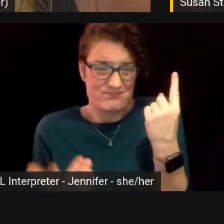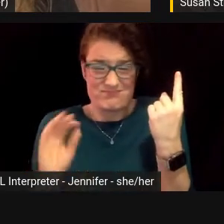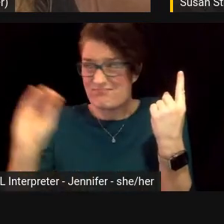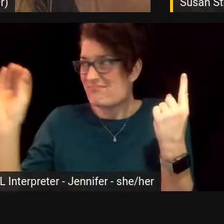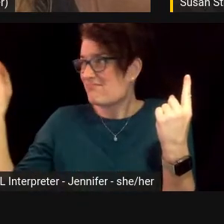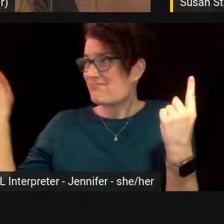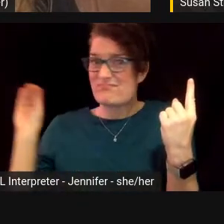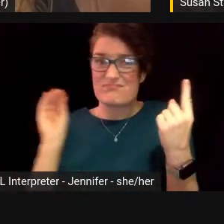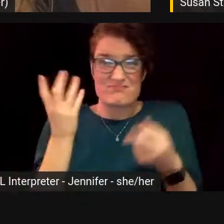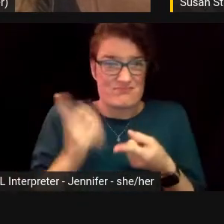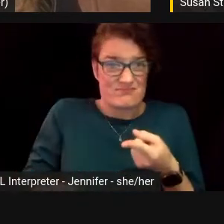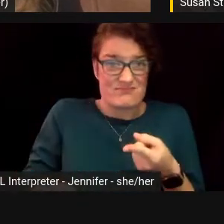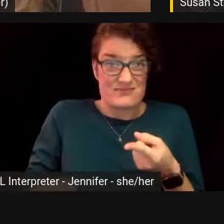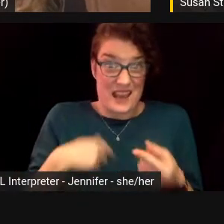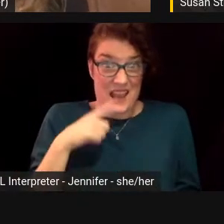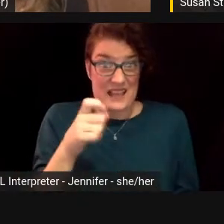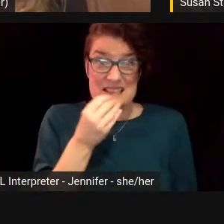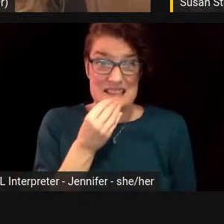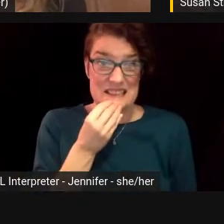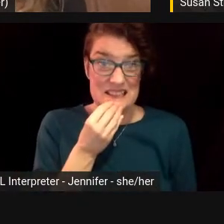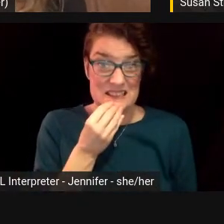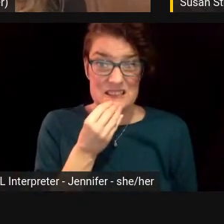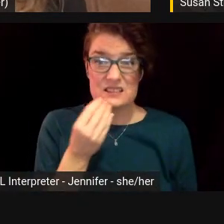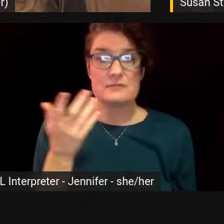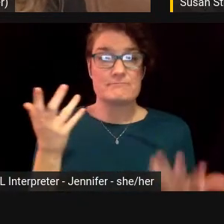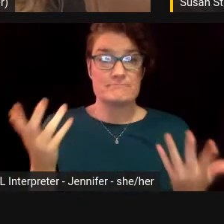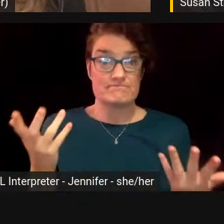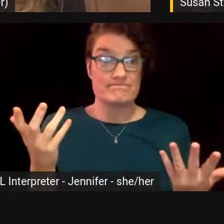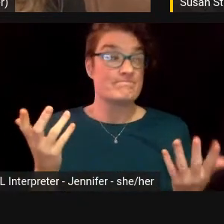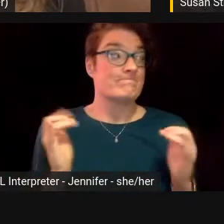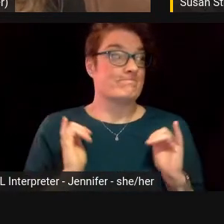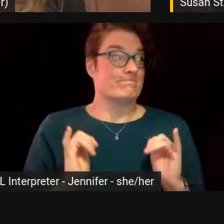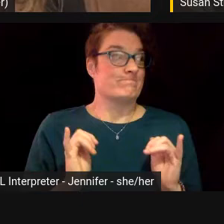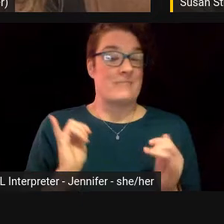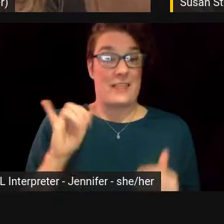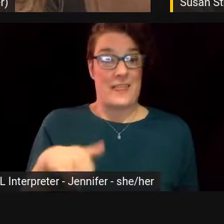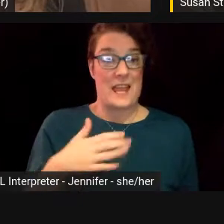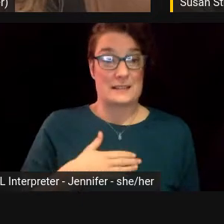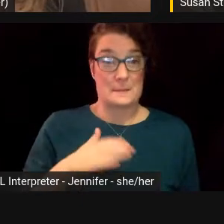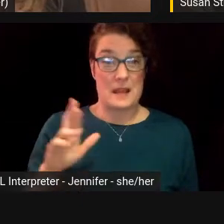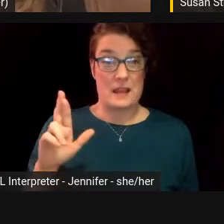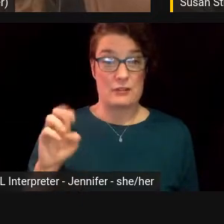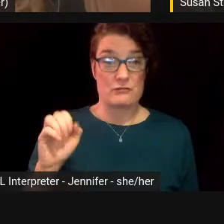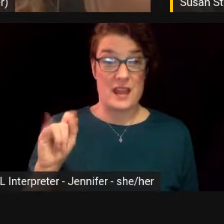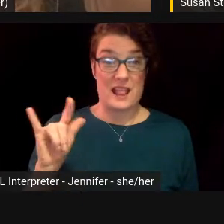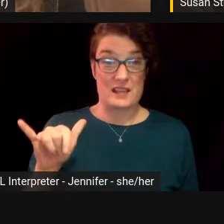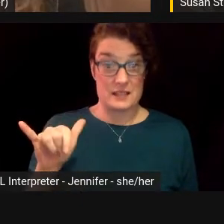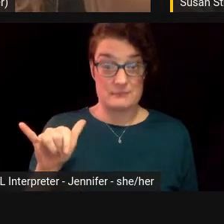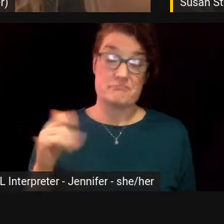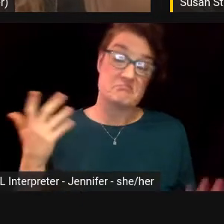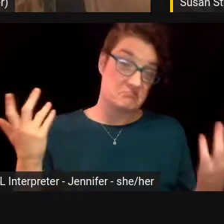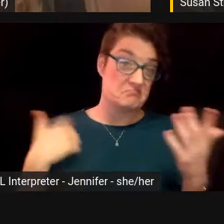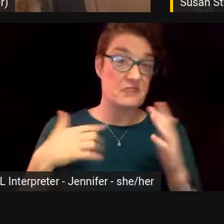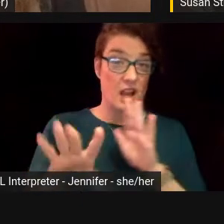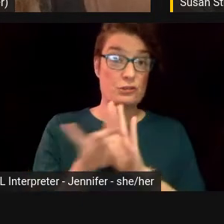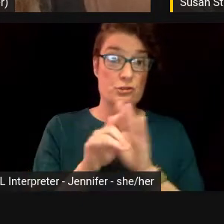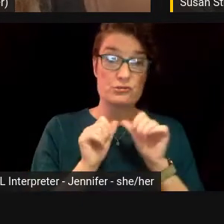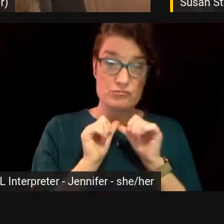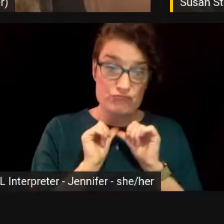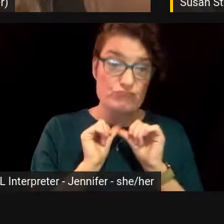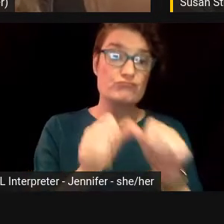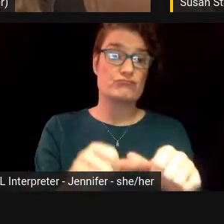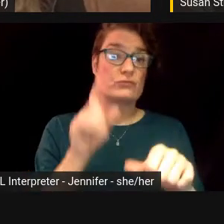and then I was like, okay, well, this is my reality. And so I, I chose to stay in it for a very long time.